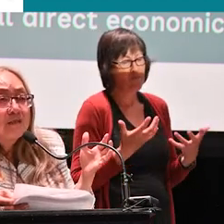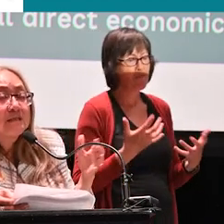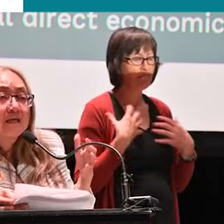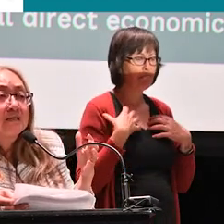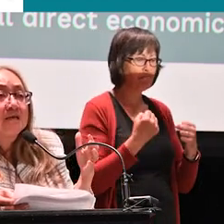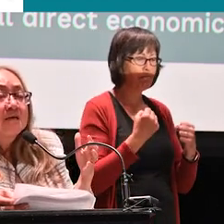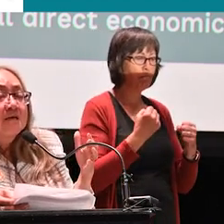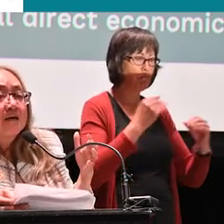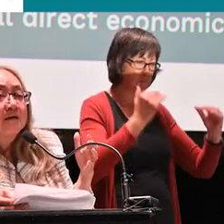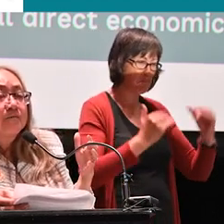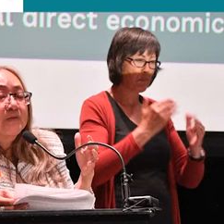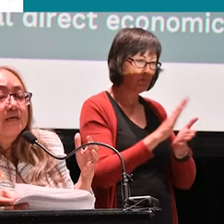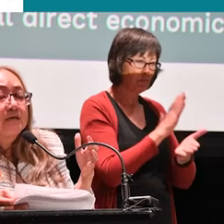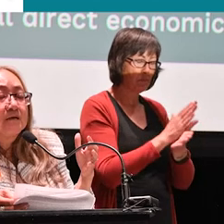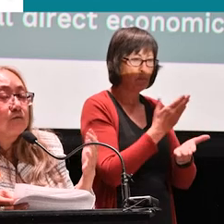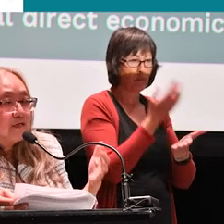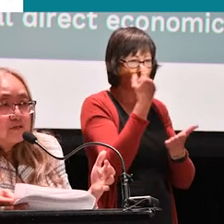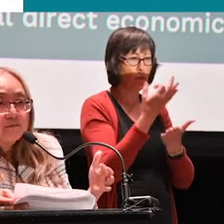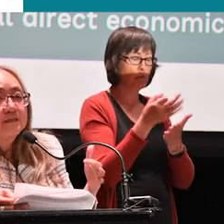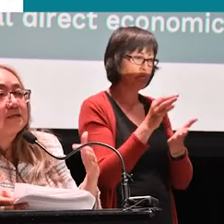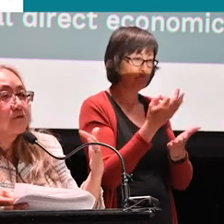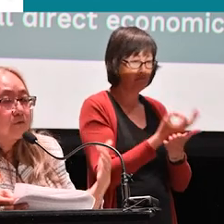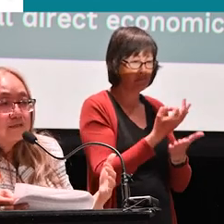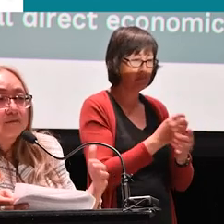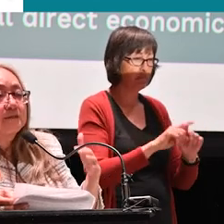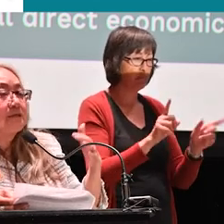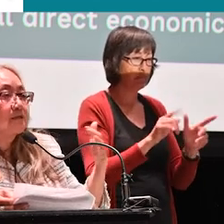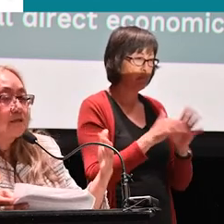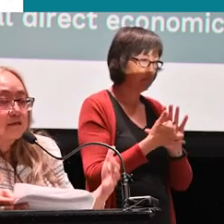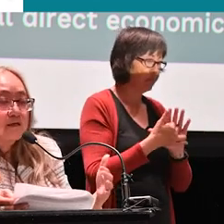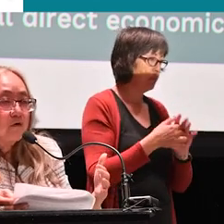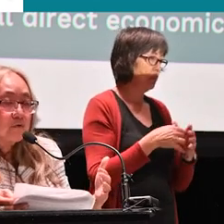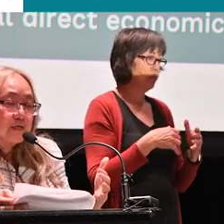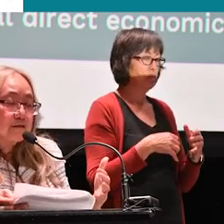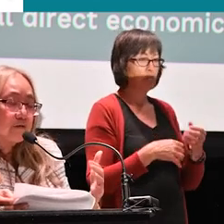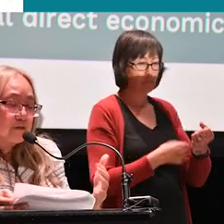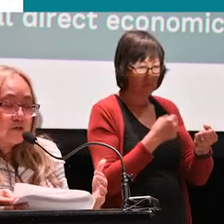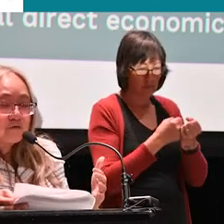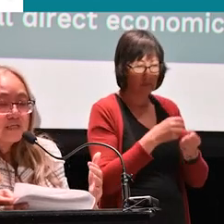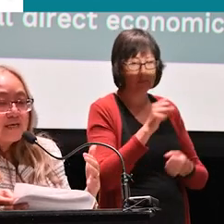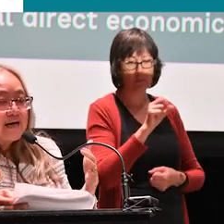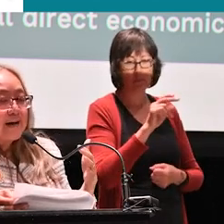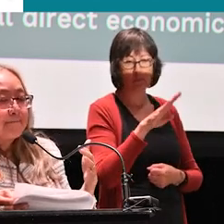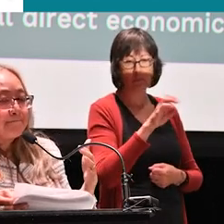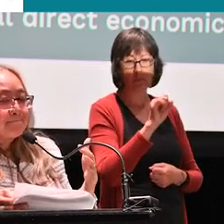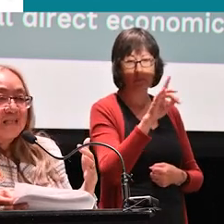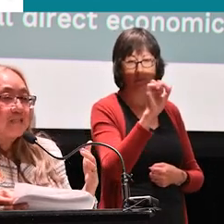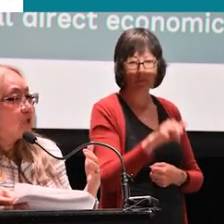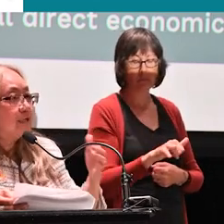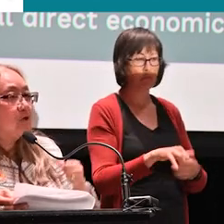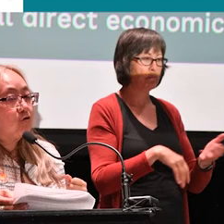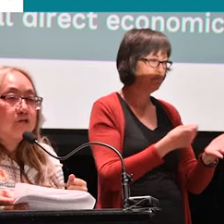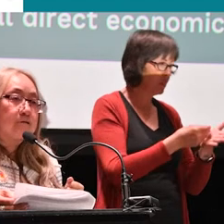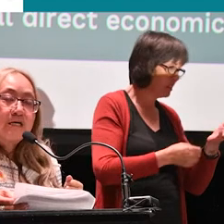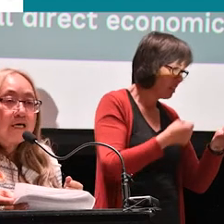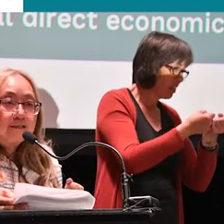because of things like the wage subsidies and the rent subsidies and all those kinds of things in queues, it's